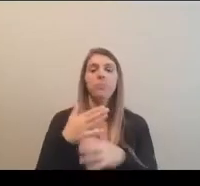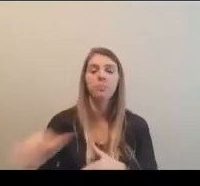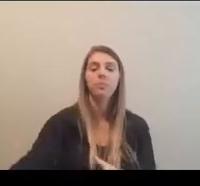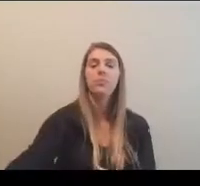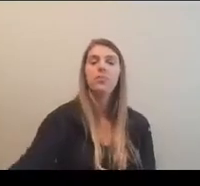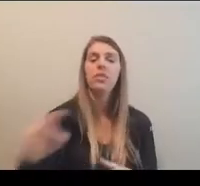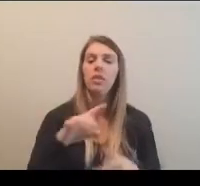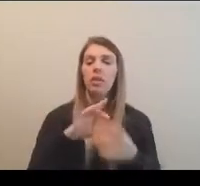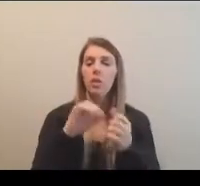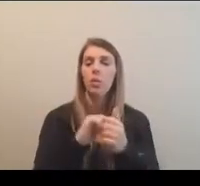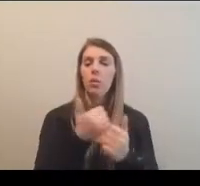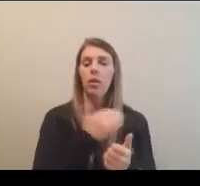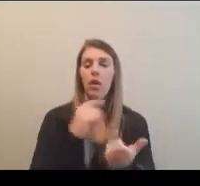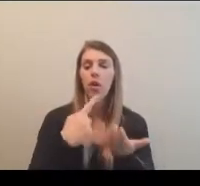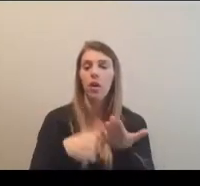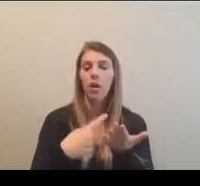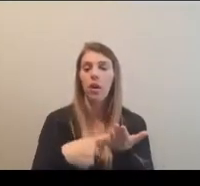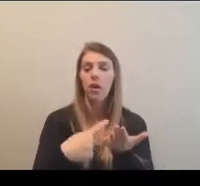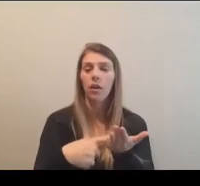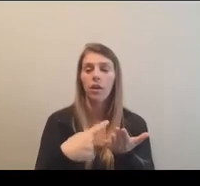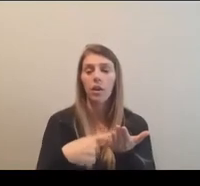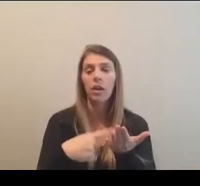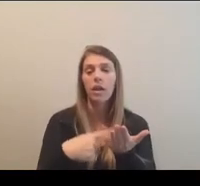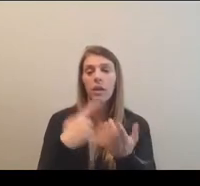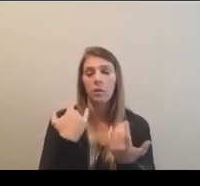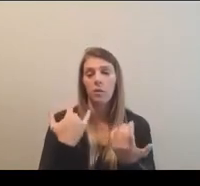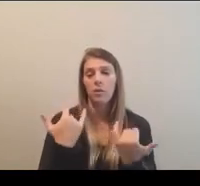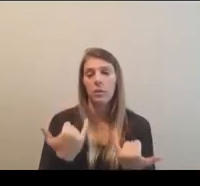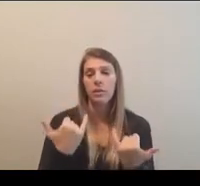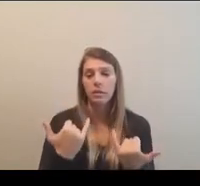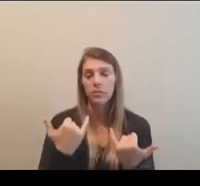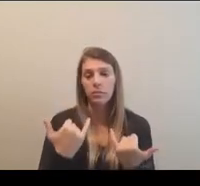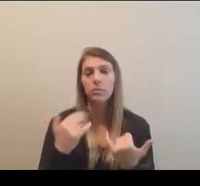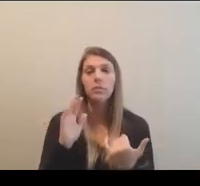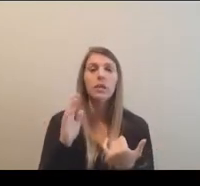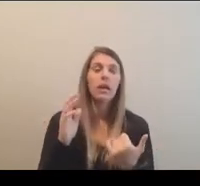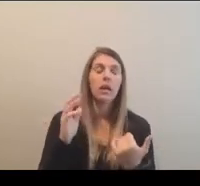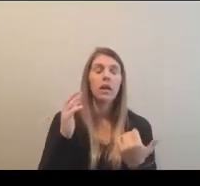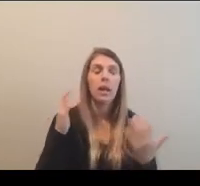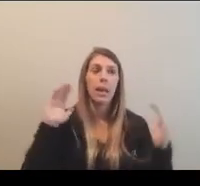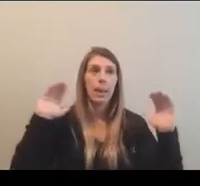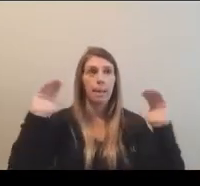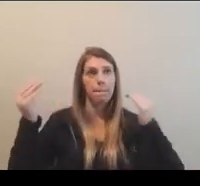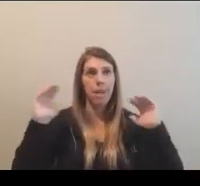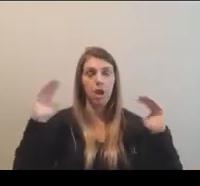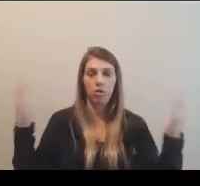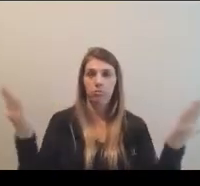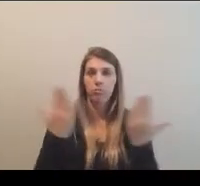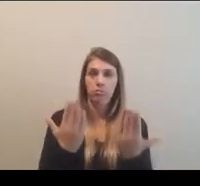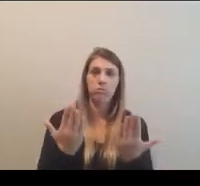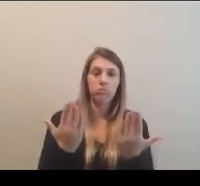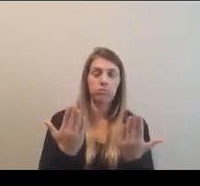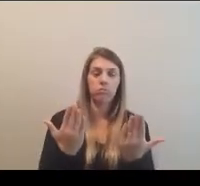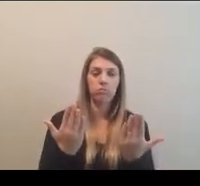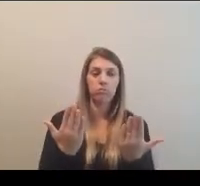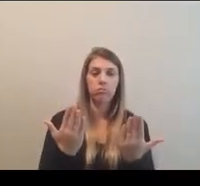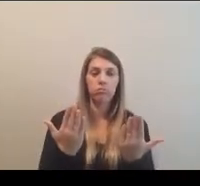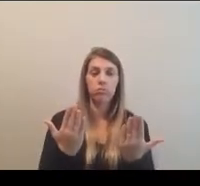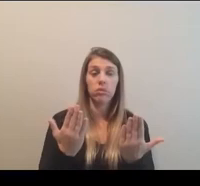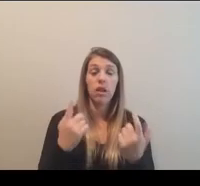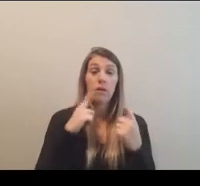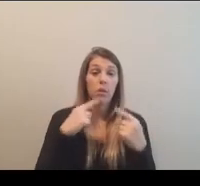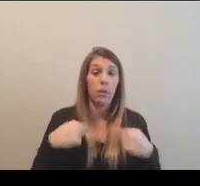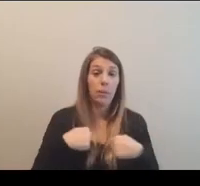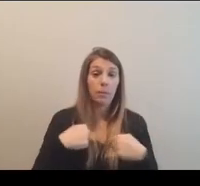comes up in a lot of our conversations and as we're up here talking about, you know, side-by-side comparisons and all of that, to me,